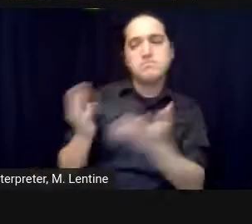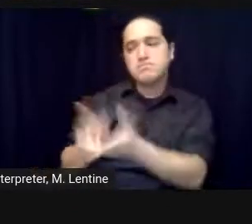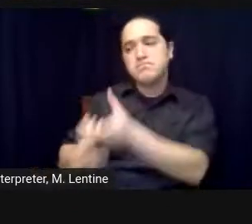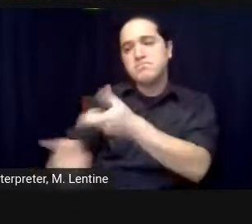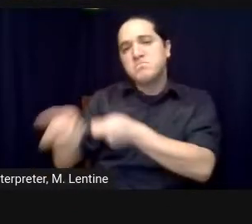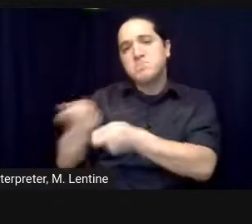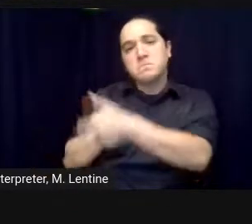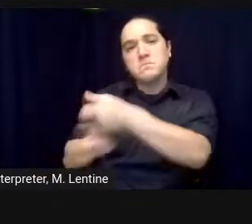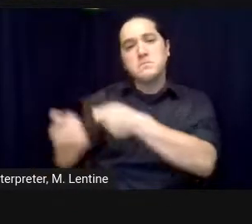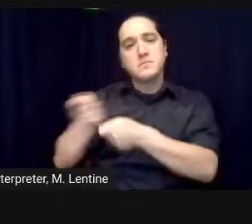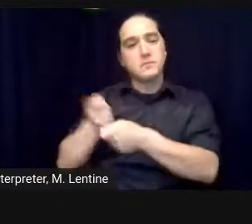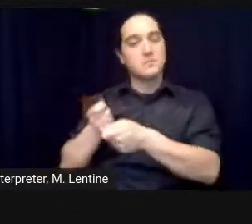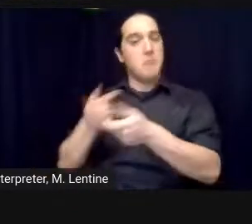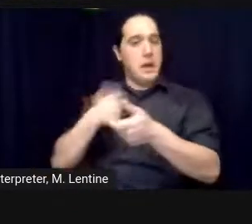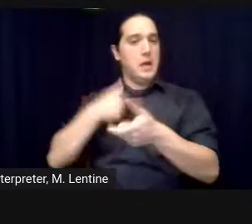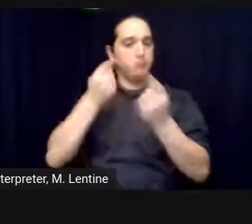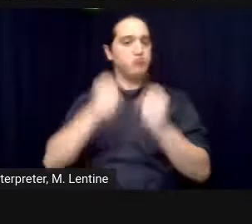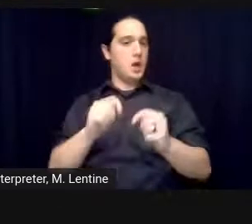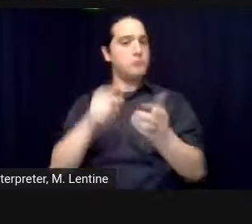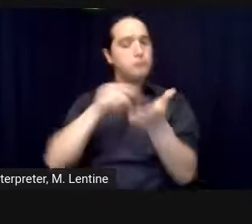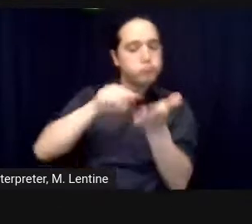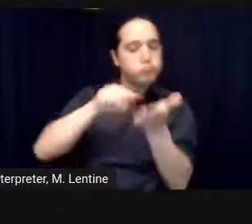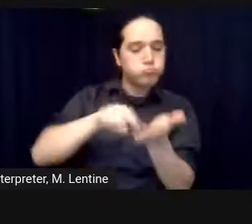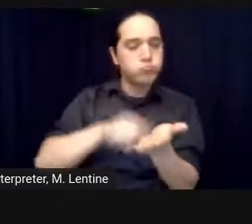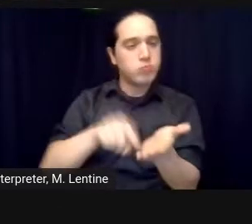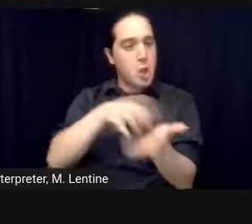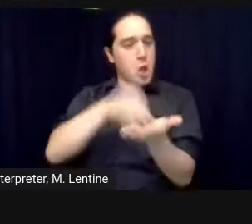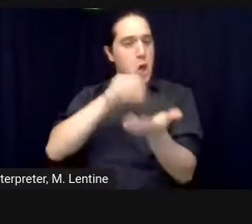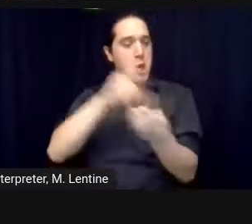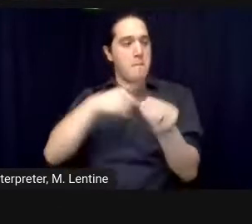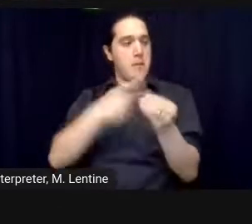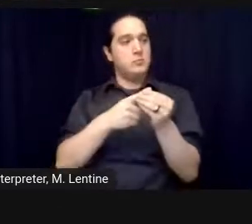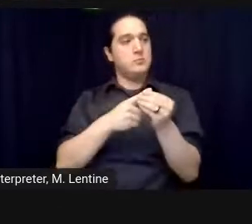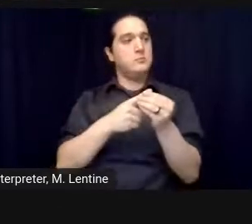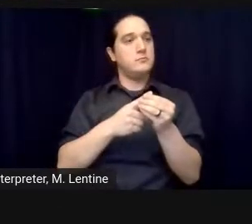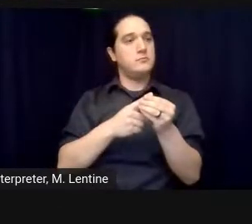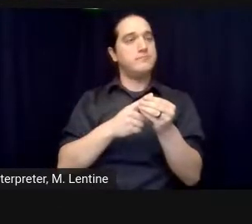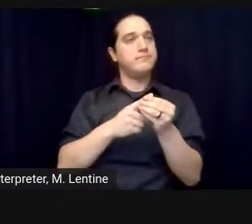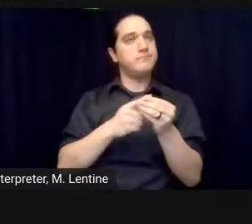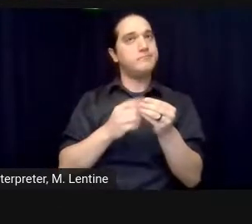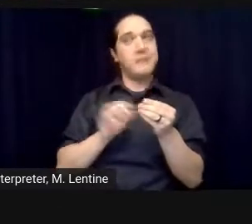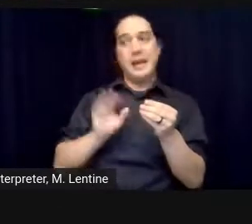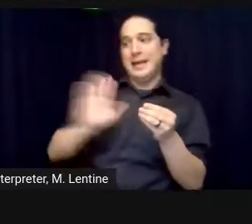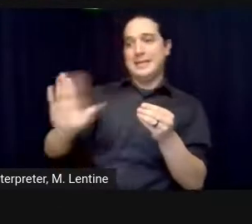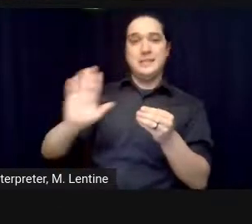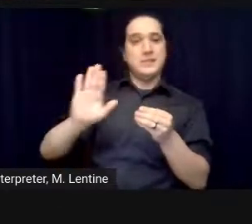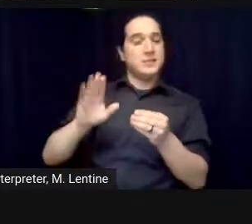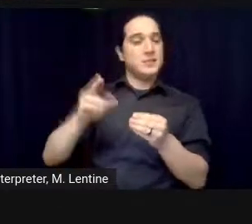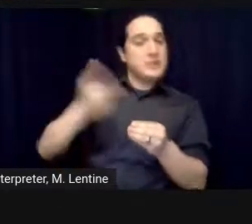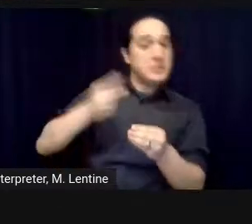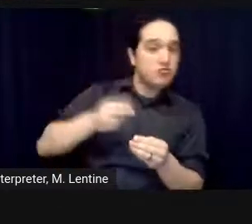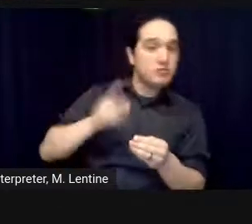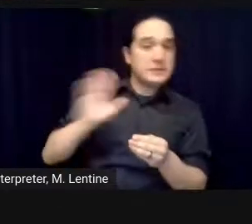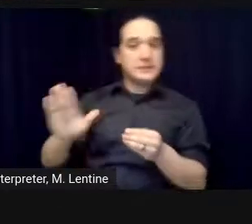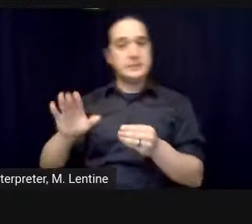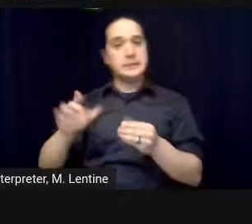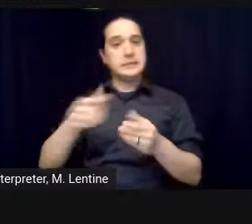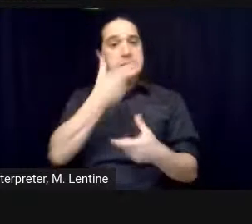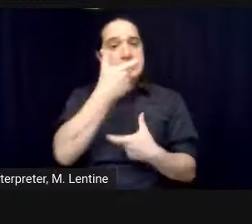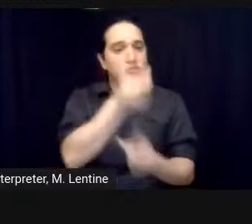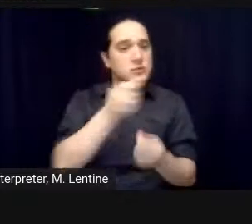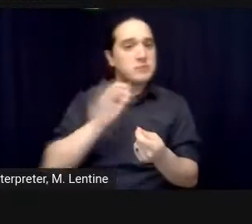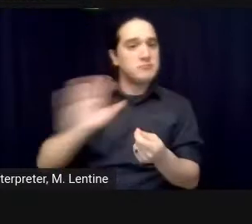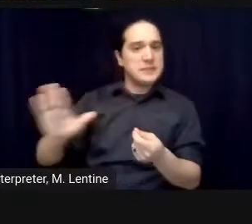everything that's been written about a project or a person and to understand everything they've said about their work and to really contemplate what i can